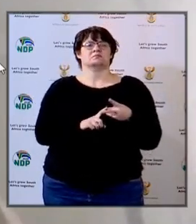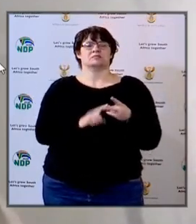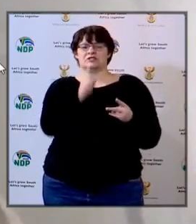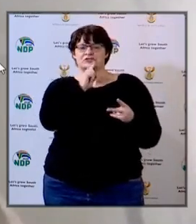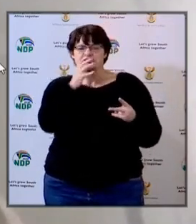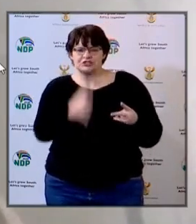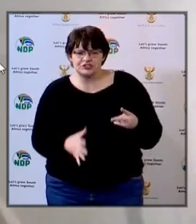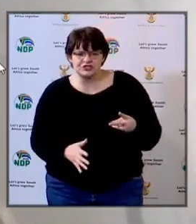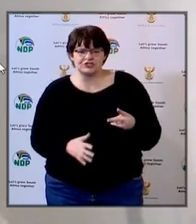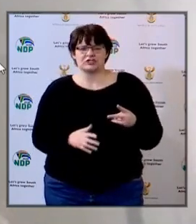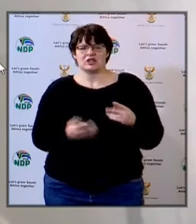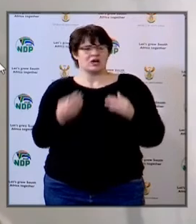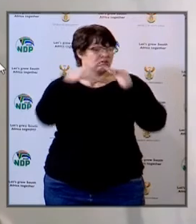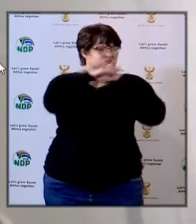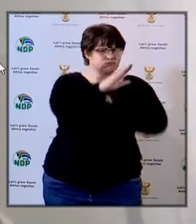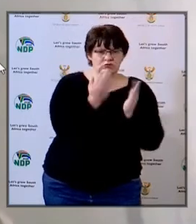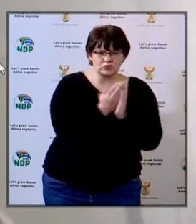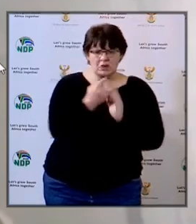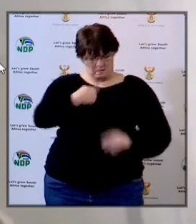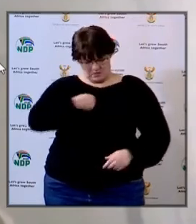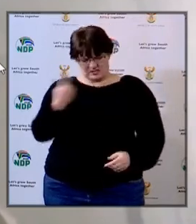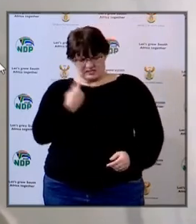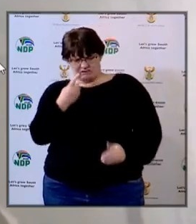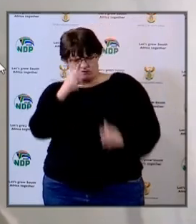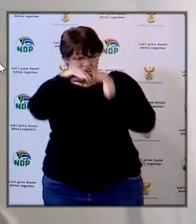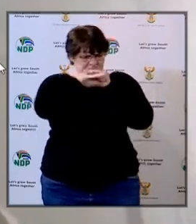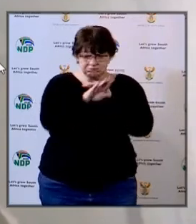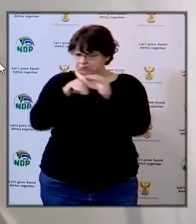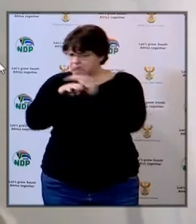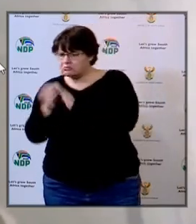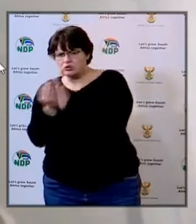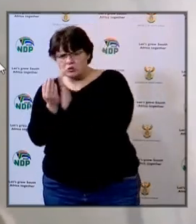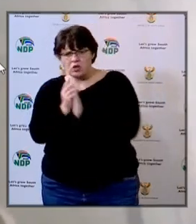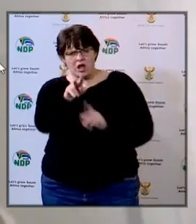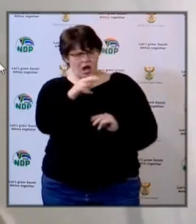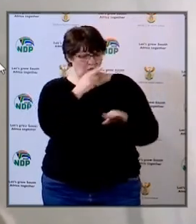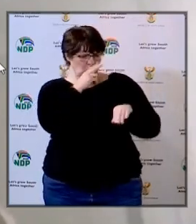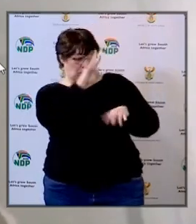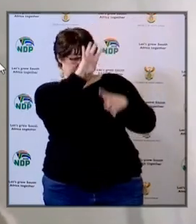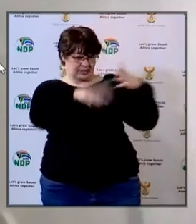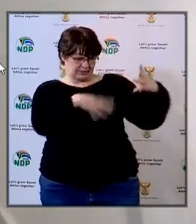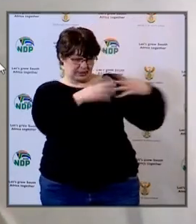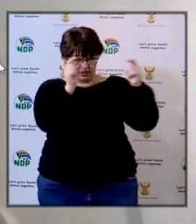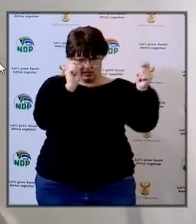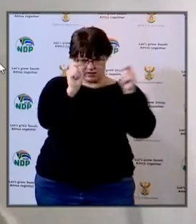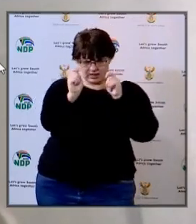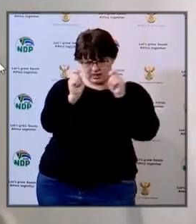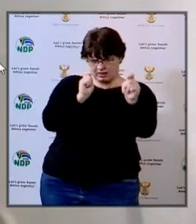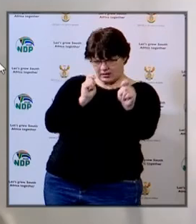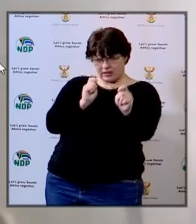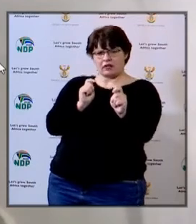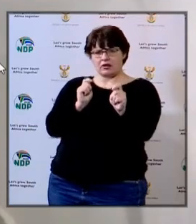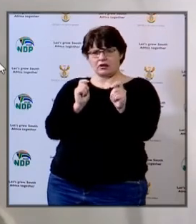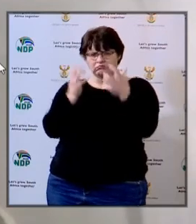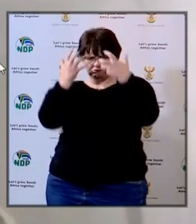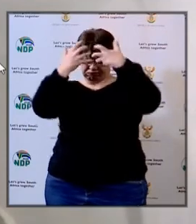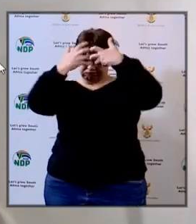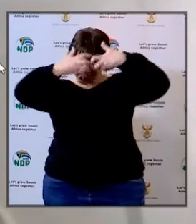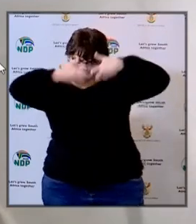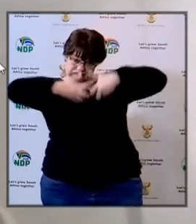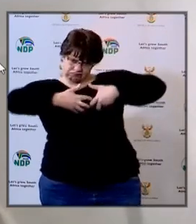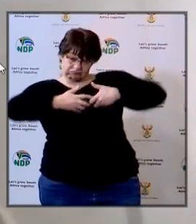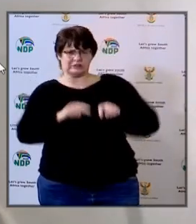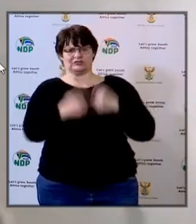the teachers have been I've been to schools myself where teachers have been re-looking at a timetable reorganizing